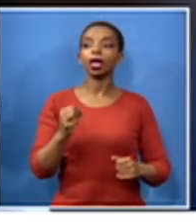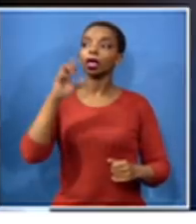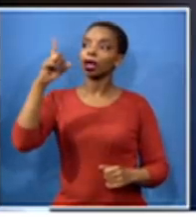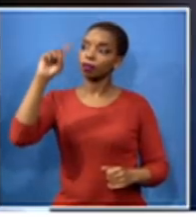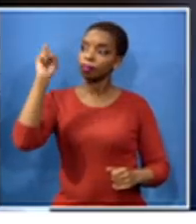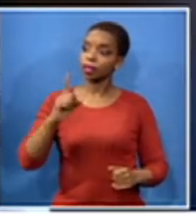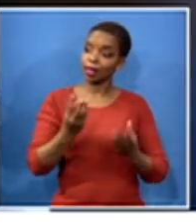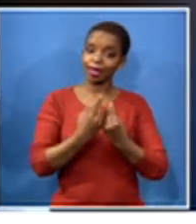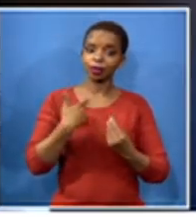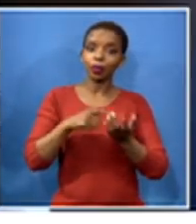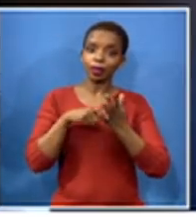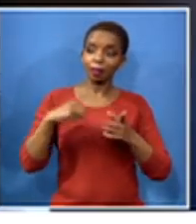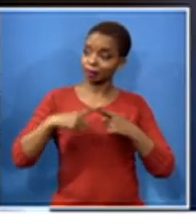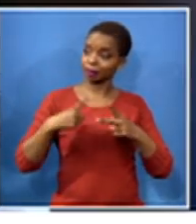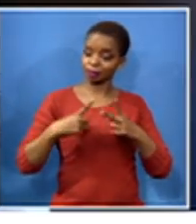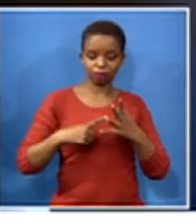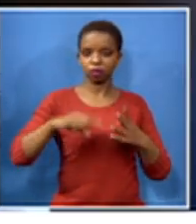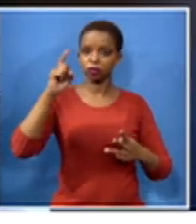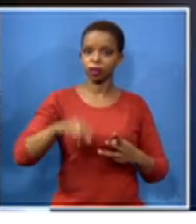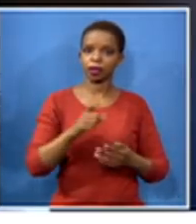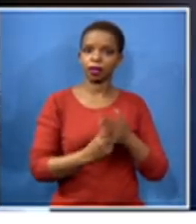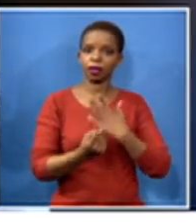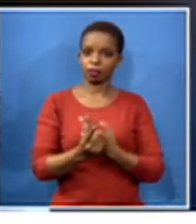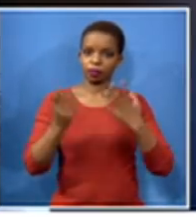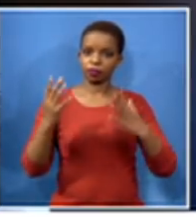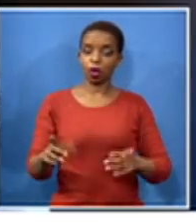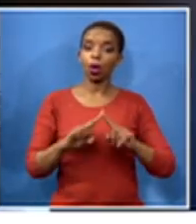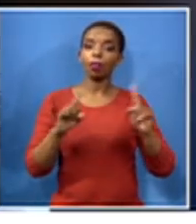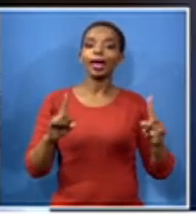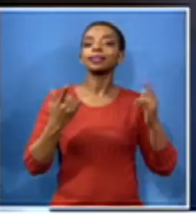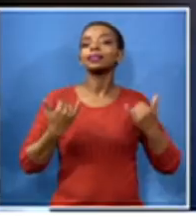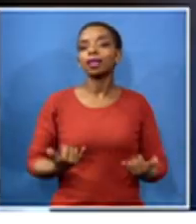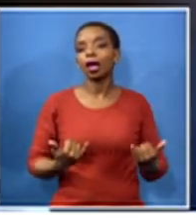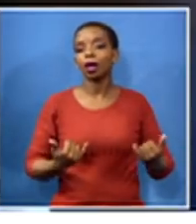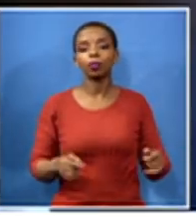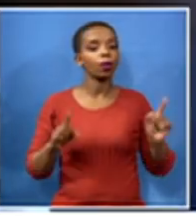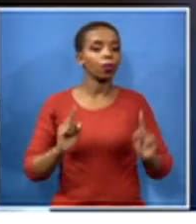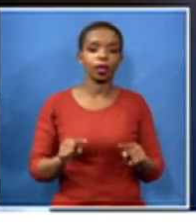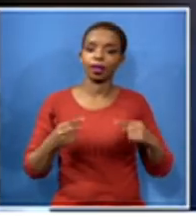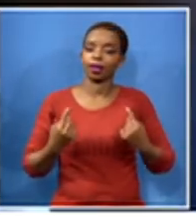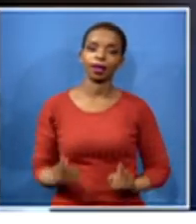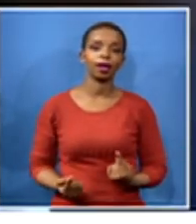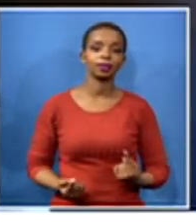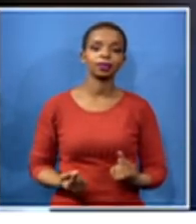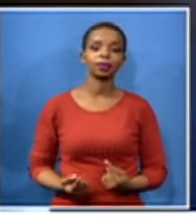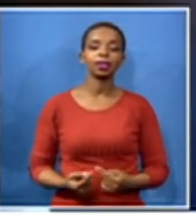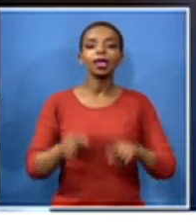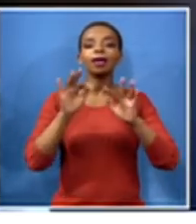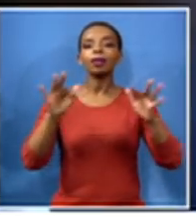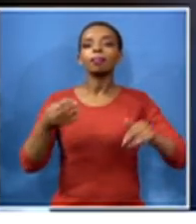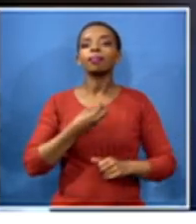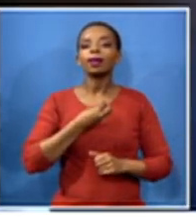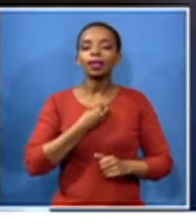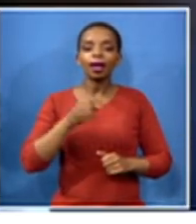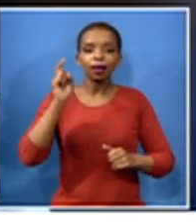then it's where we'll see a but now we can't young people need to feel free to the future